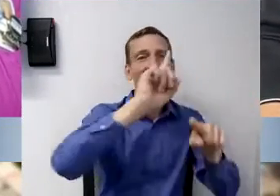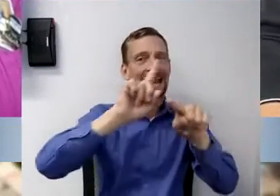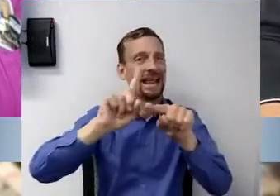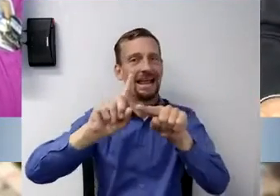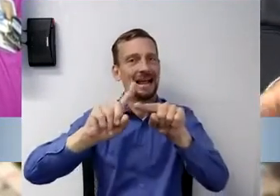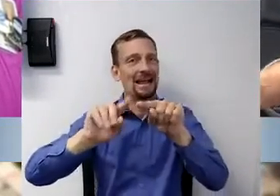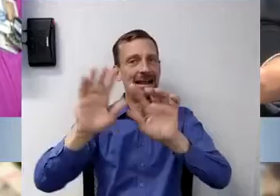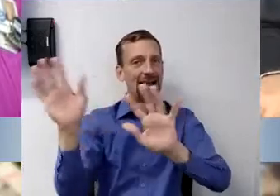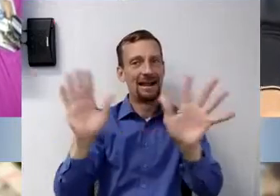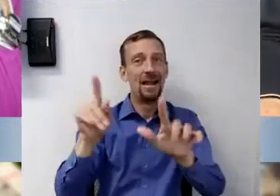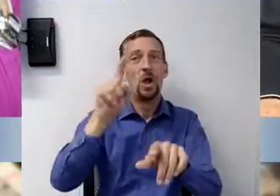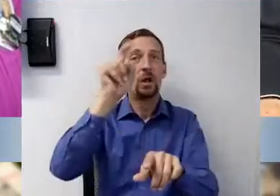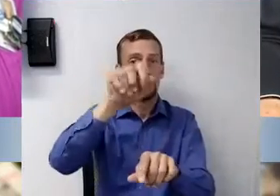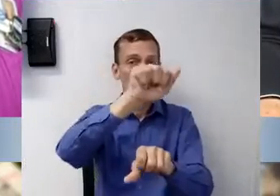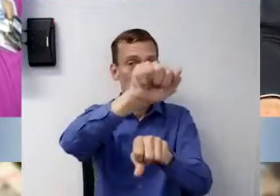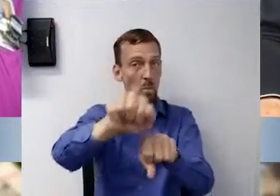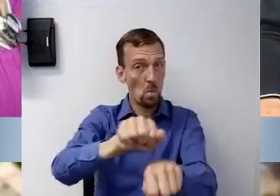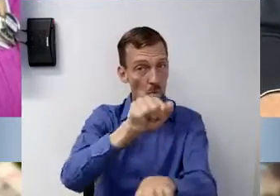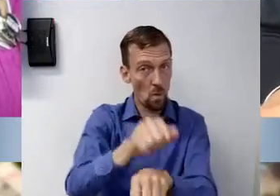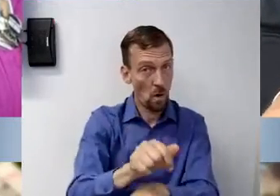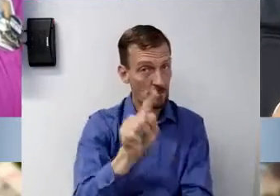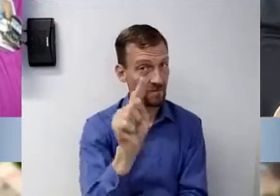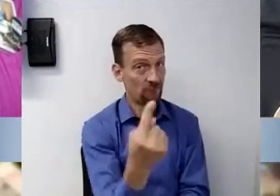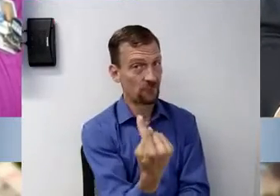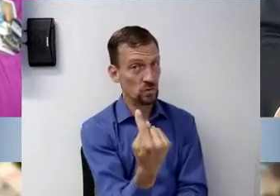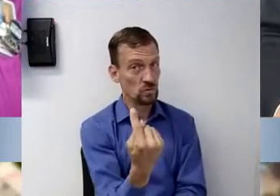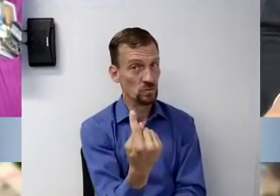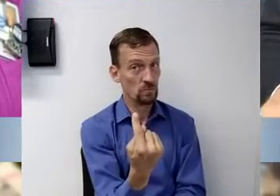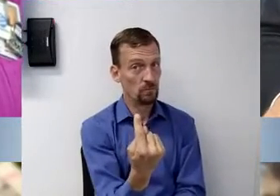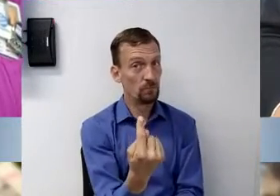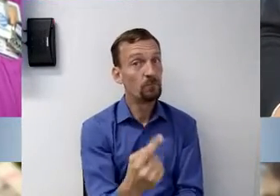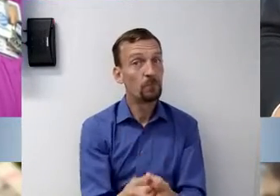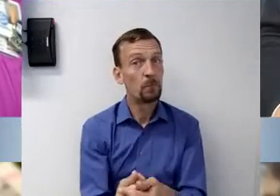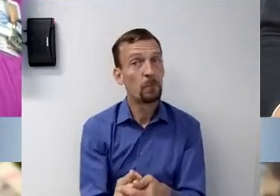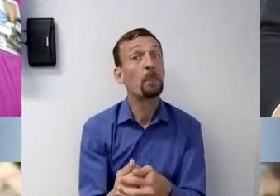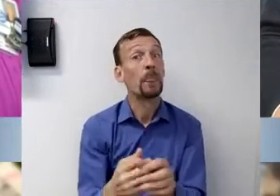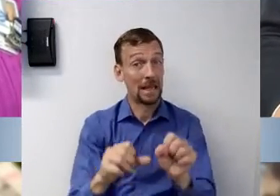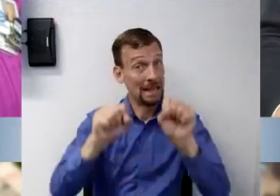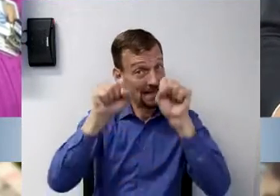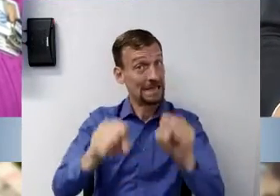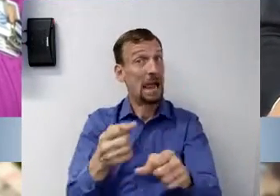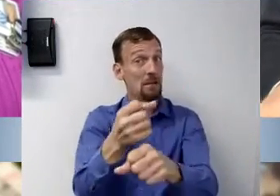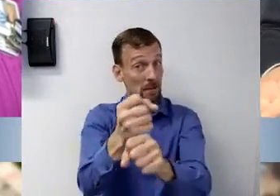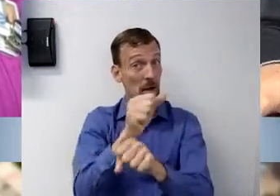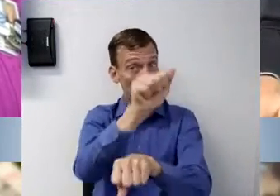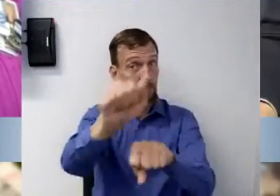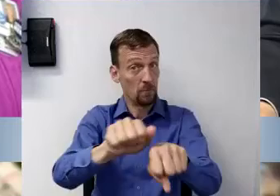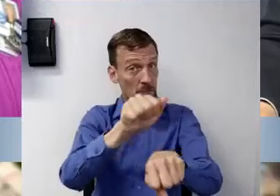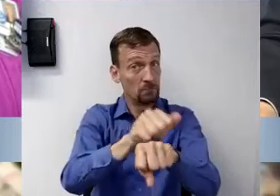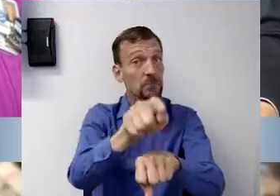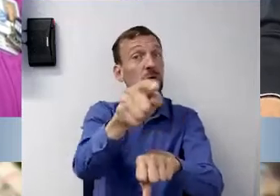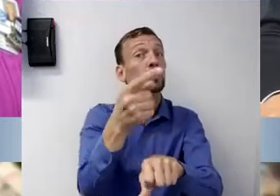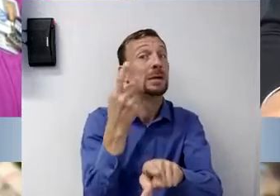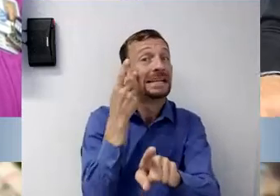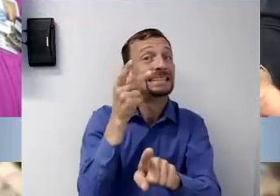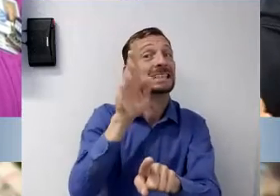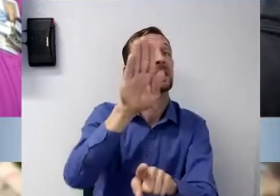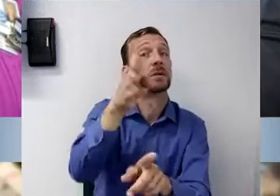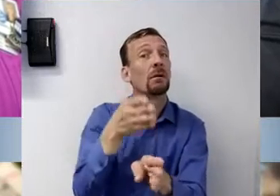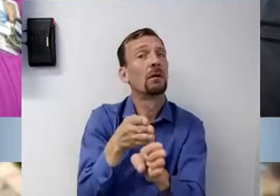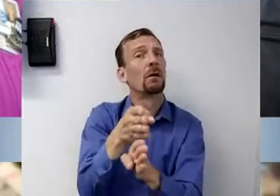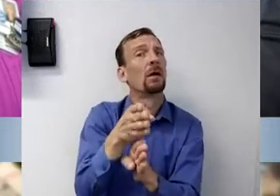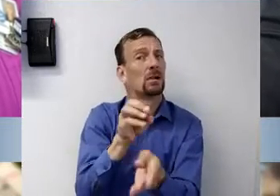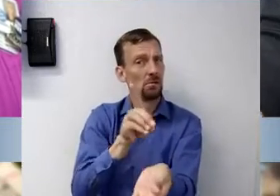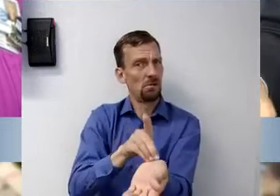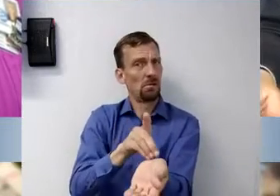So, you have to have an appointment. Mm And you can, you can get an appointment by seeing your physician or going